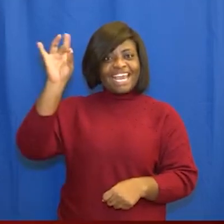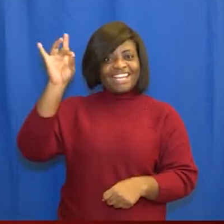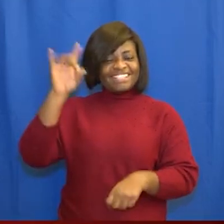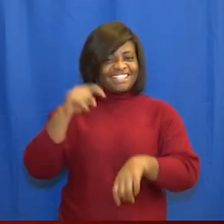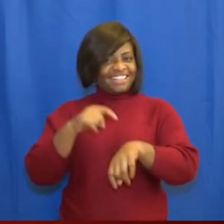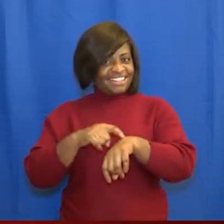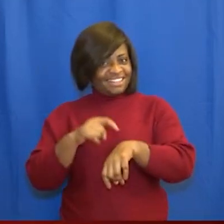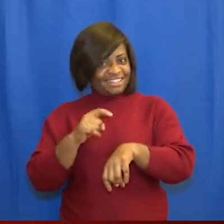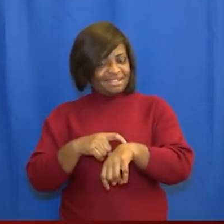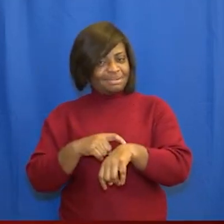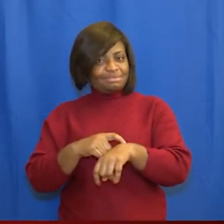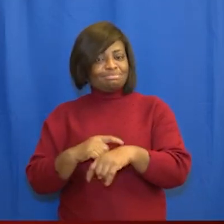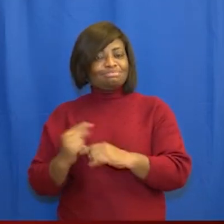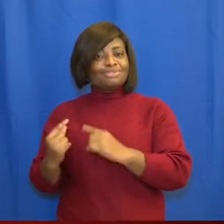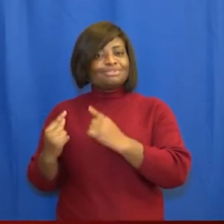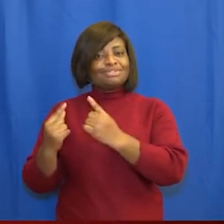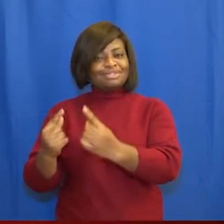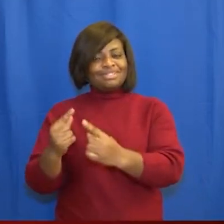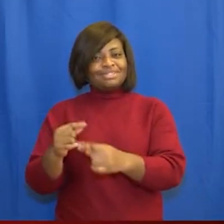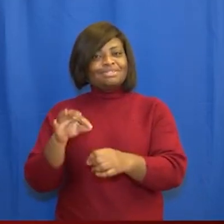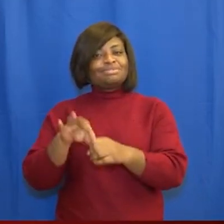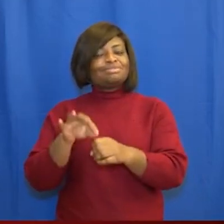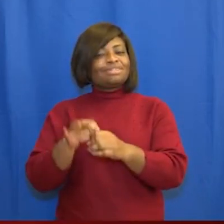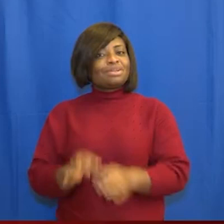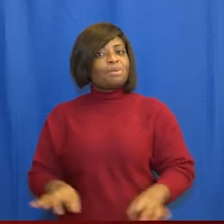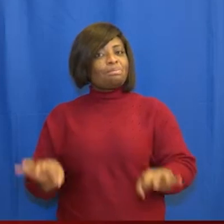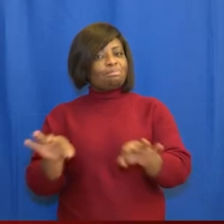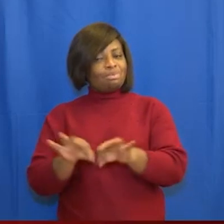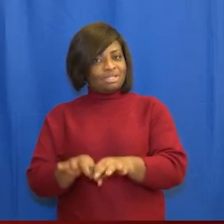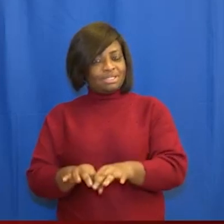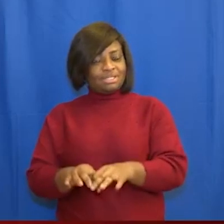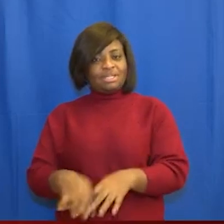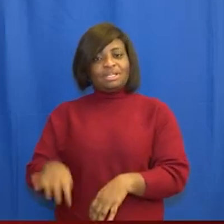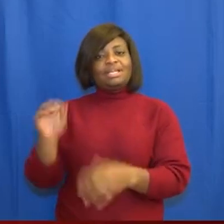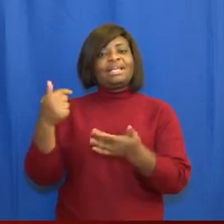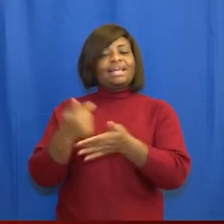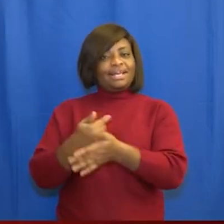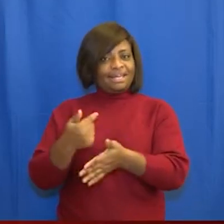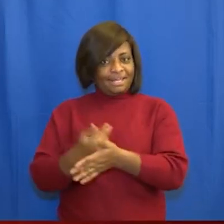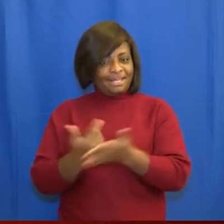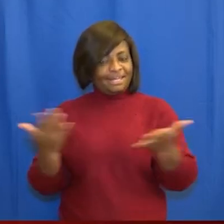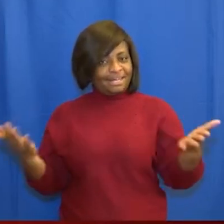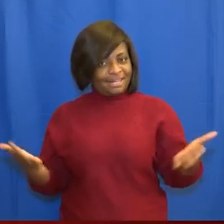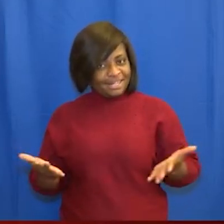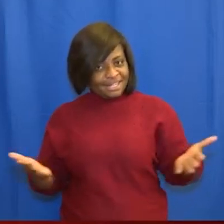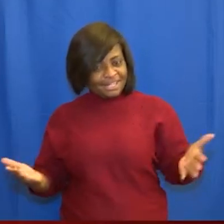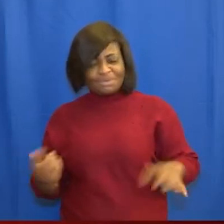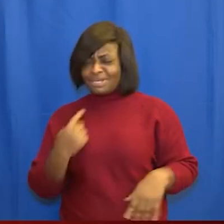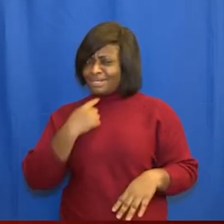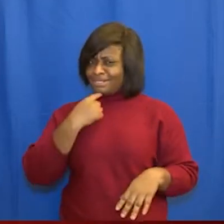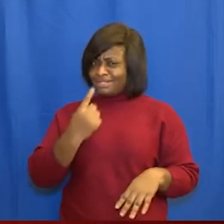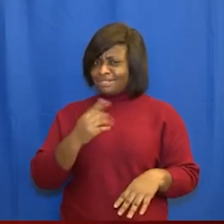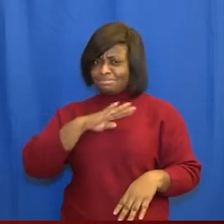we shall be going through this important activity in the fourth republic and we can safely